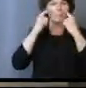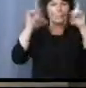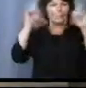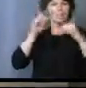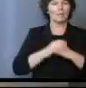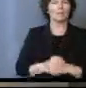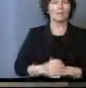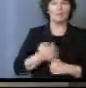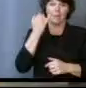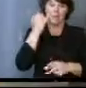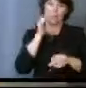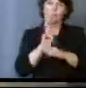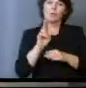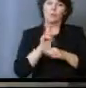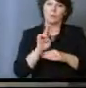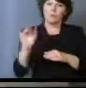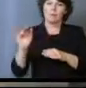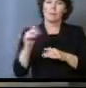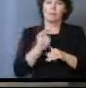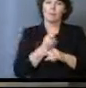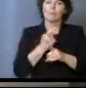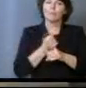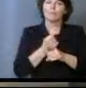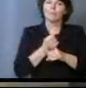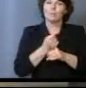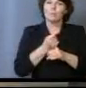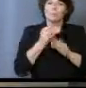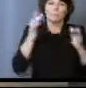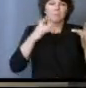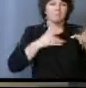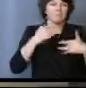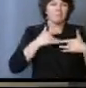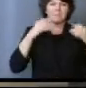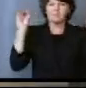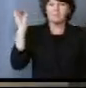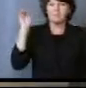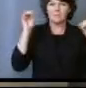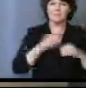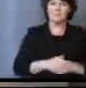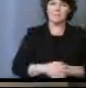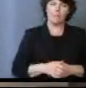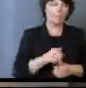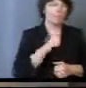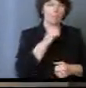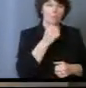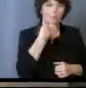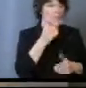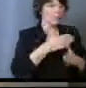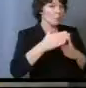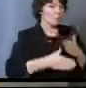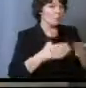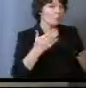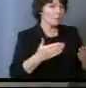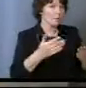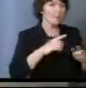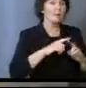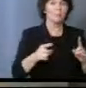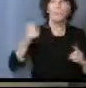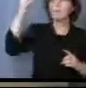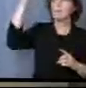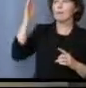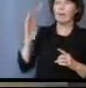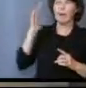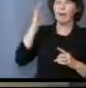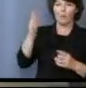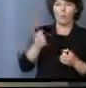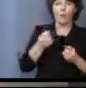long as we are using it, we have nothing to worry about. We don't always see the results, but they will come as God wills